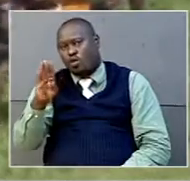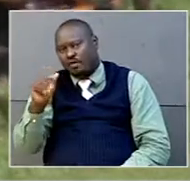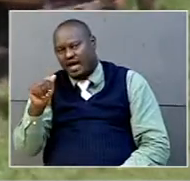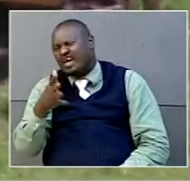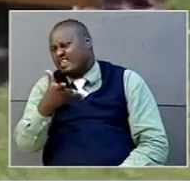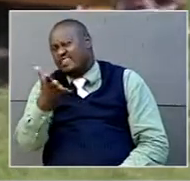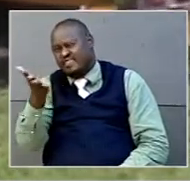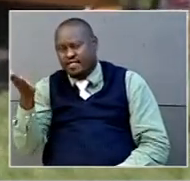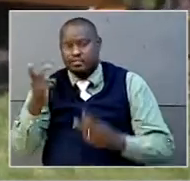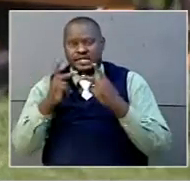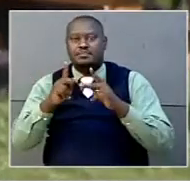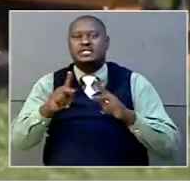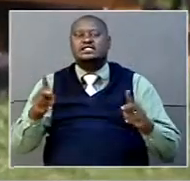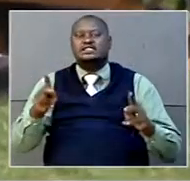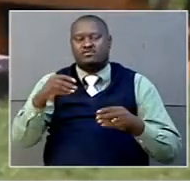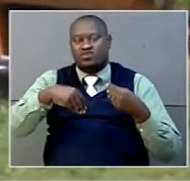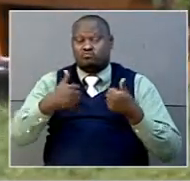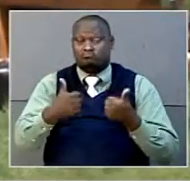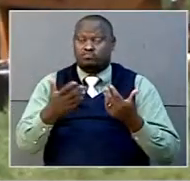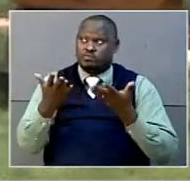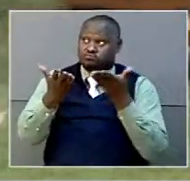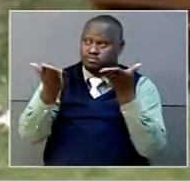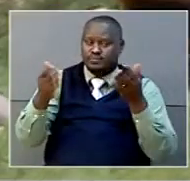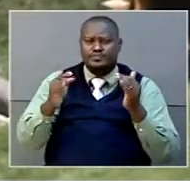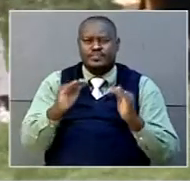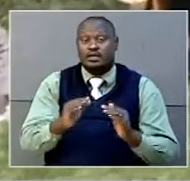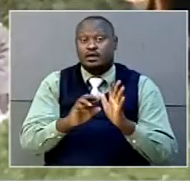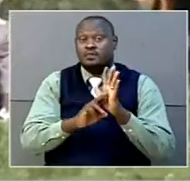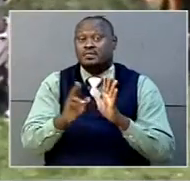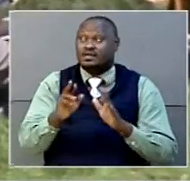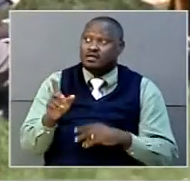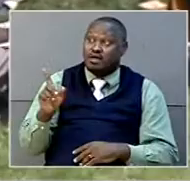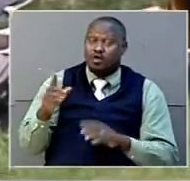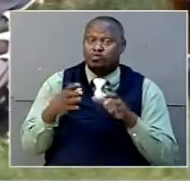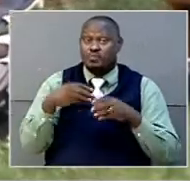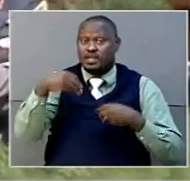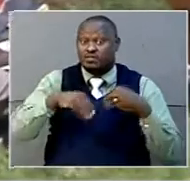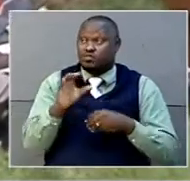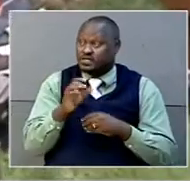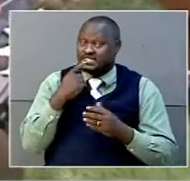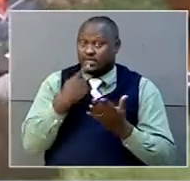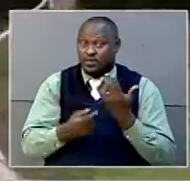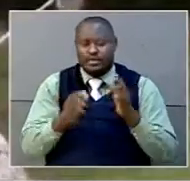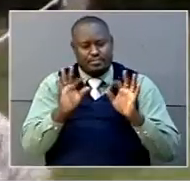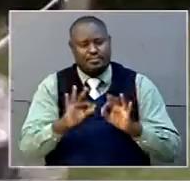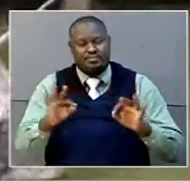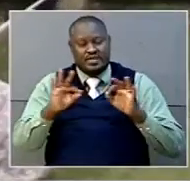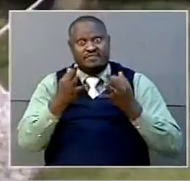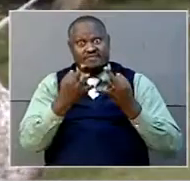exercise. Commission's representative Stephen Tashobia emphasized free and fair elections.